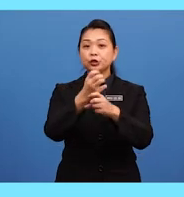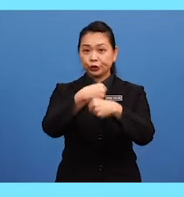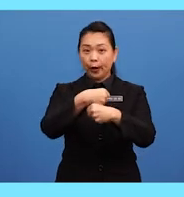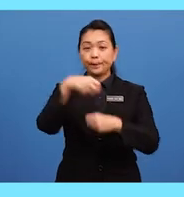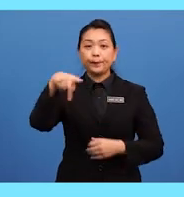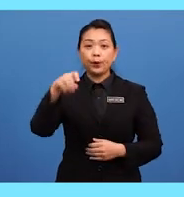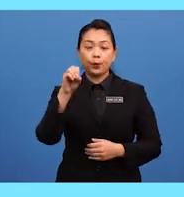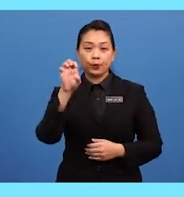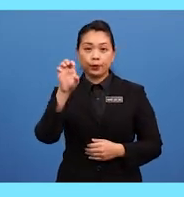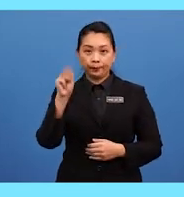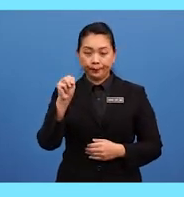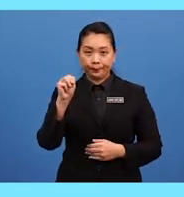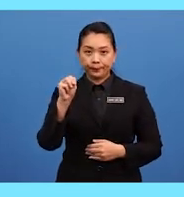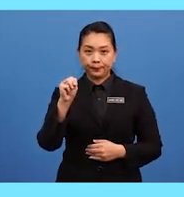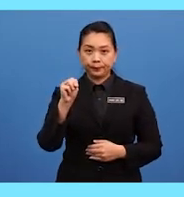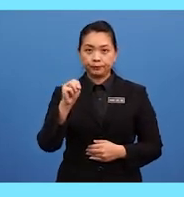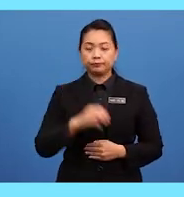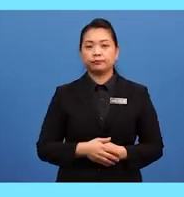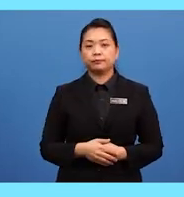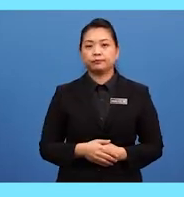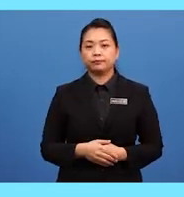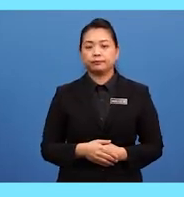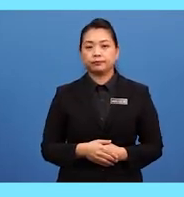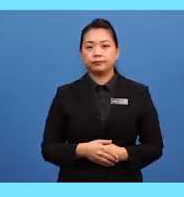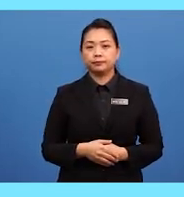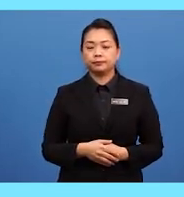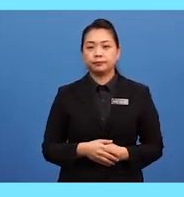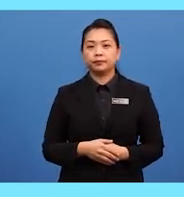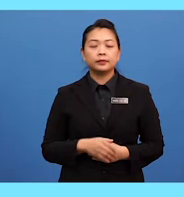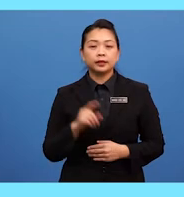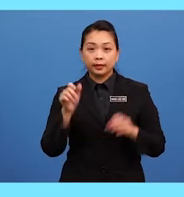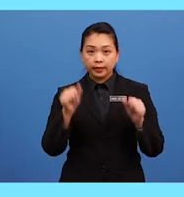of the poem and write your poem around it, like this.